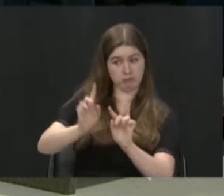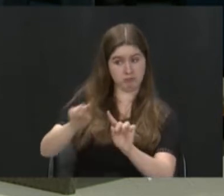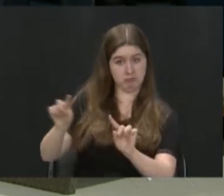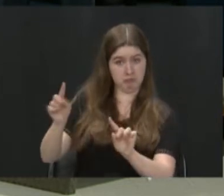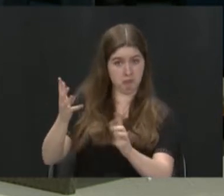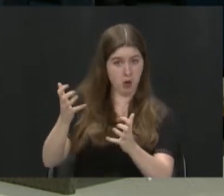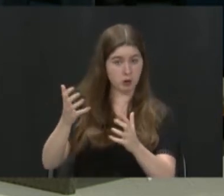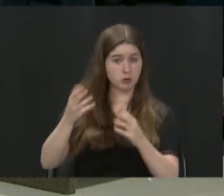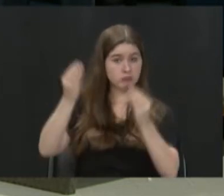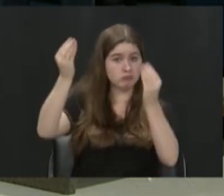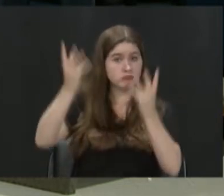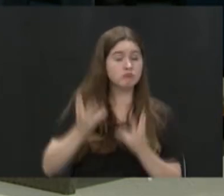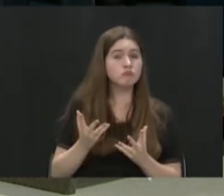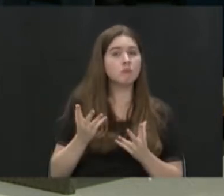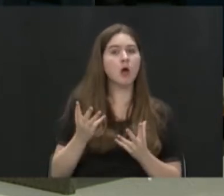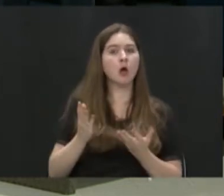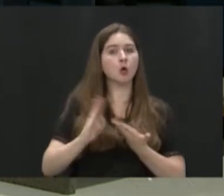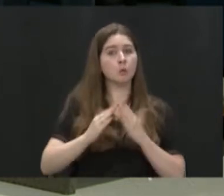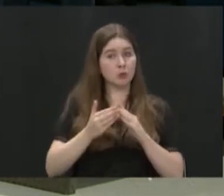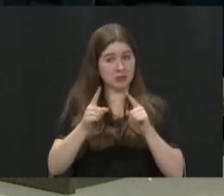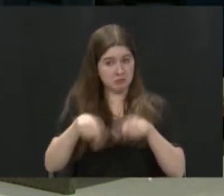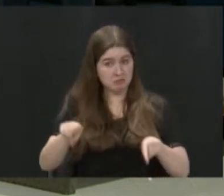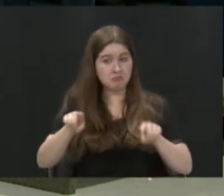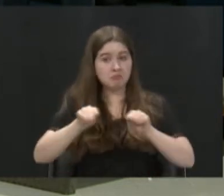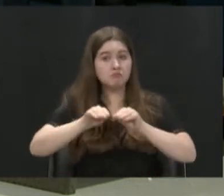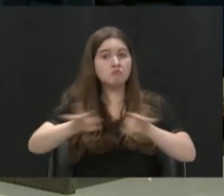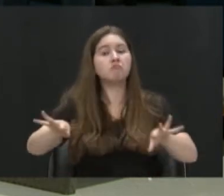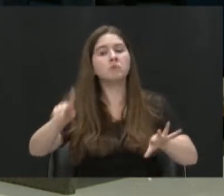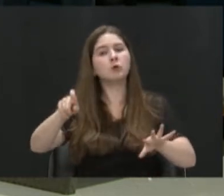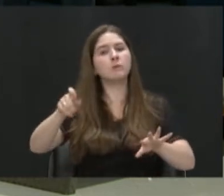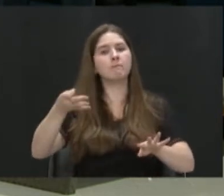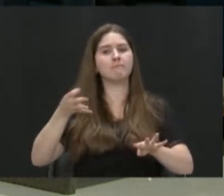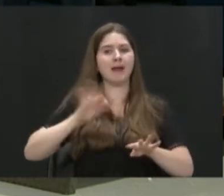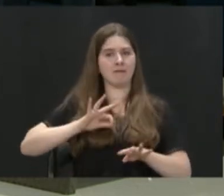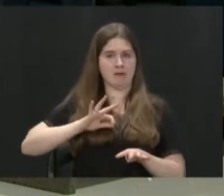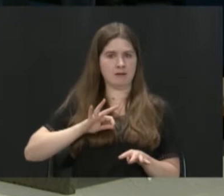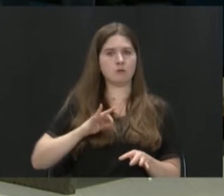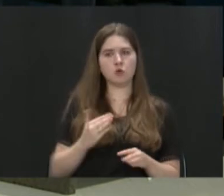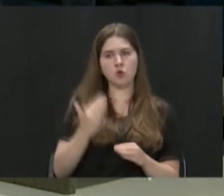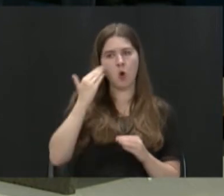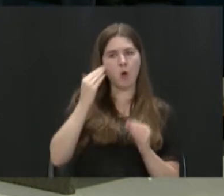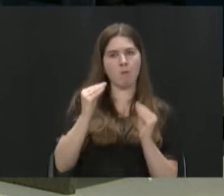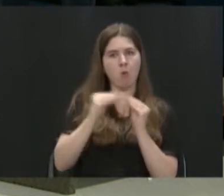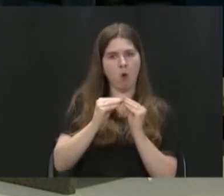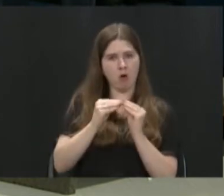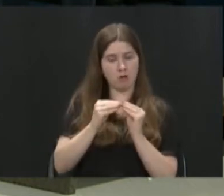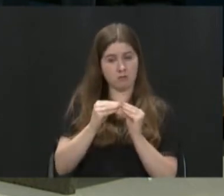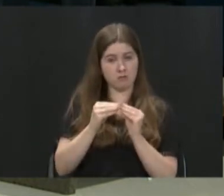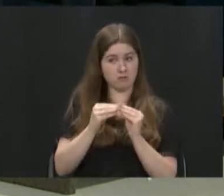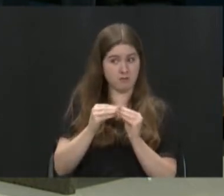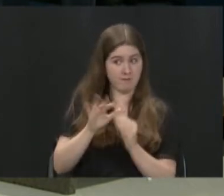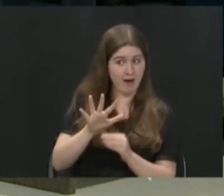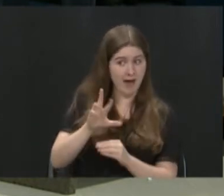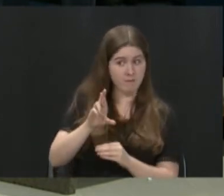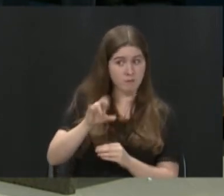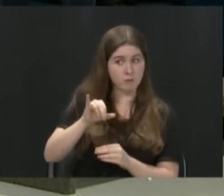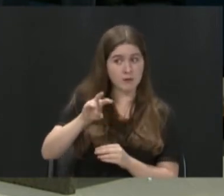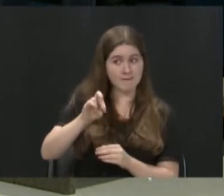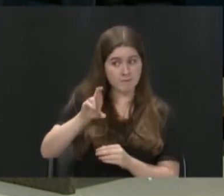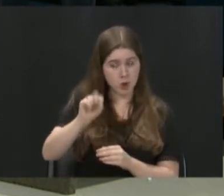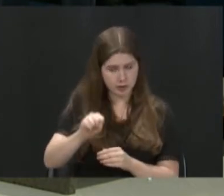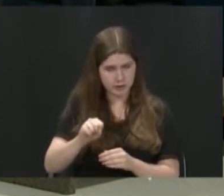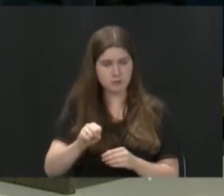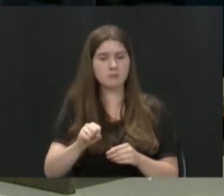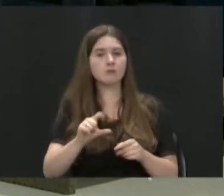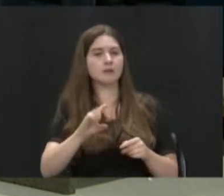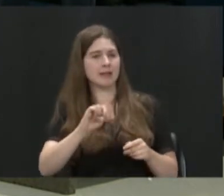our community would need to or could benefit by knowing more about. I'm guessing Five Rivers. Five Rivers Metro Parks